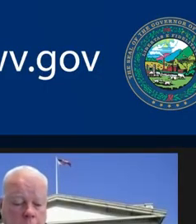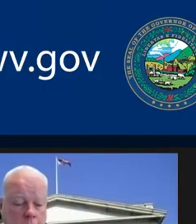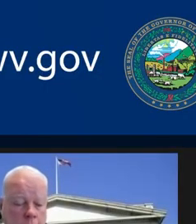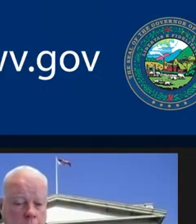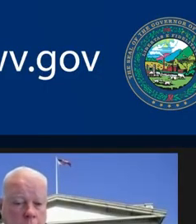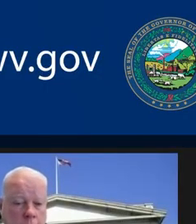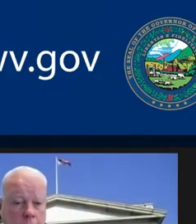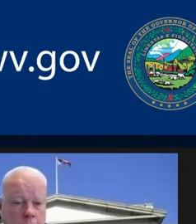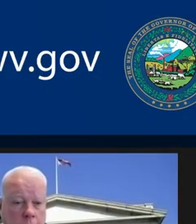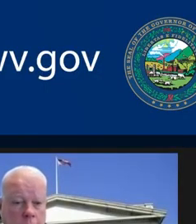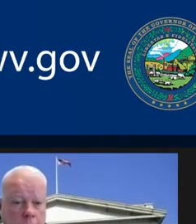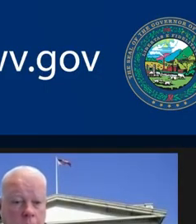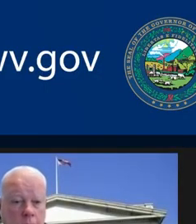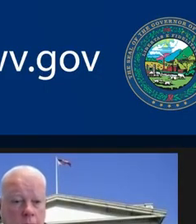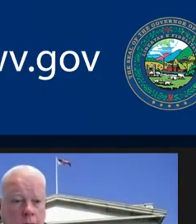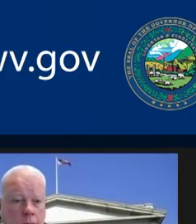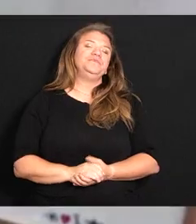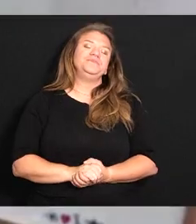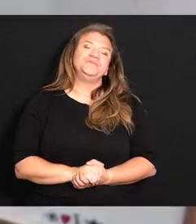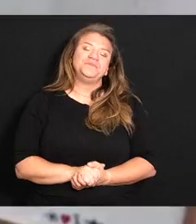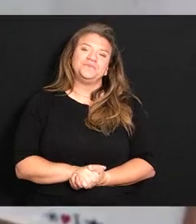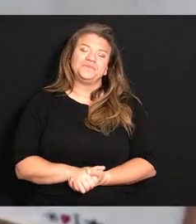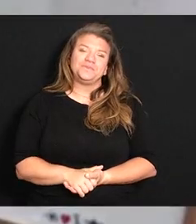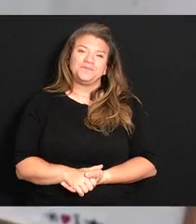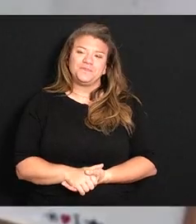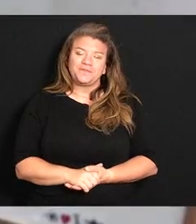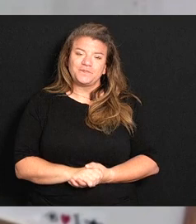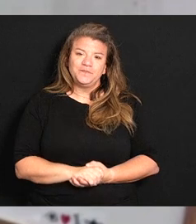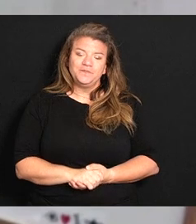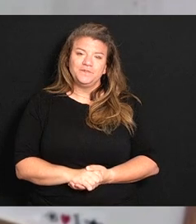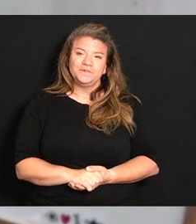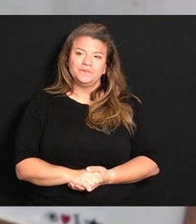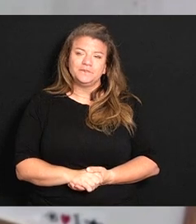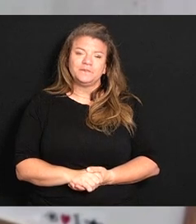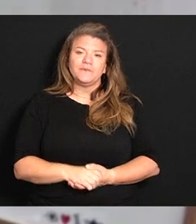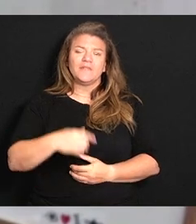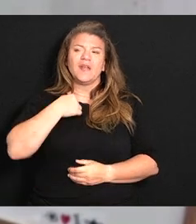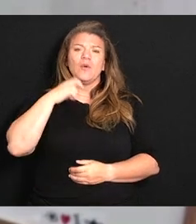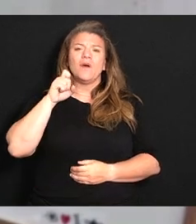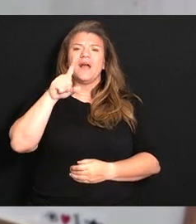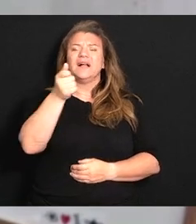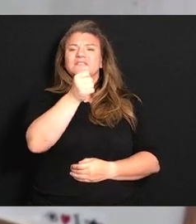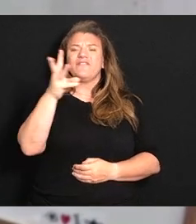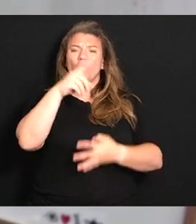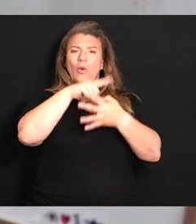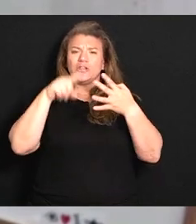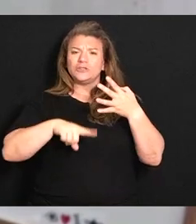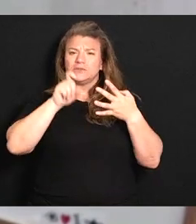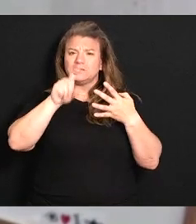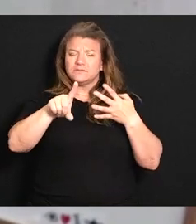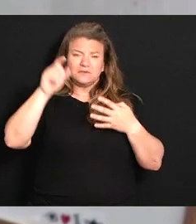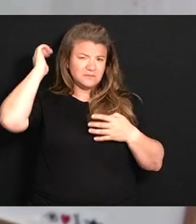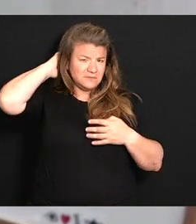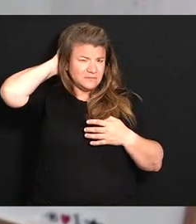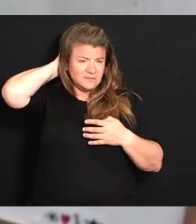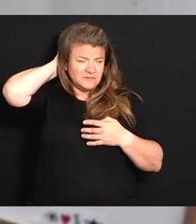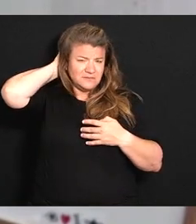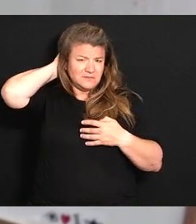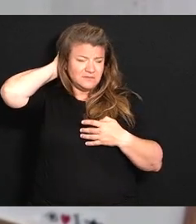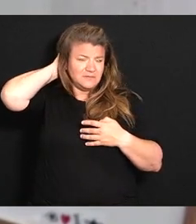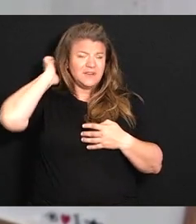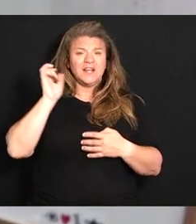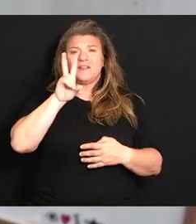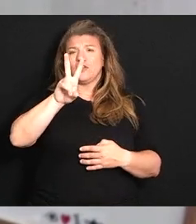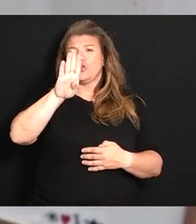with WV News Hi this is Charles Young with WV News I wanted to ask a couple of questions about the two bids the state has